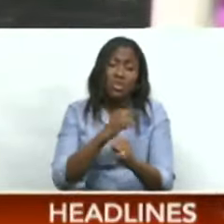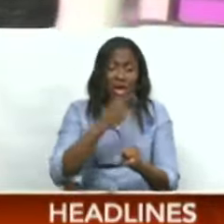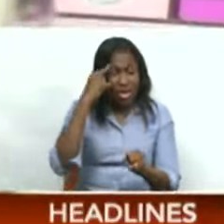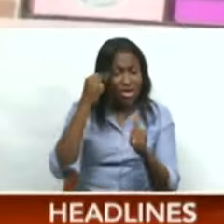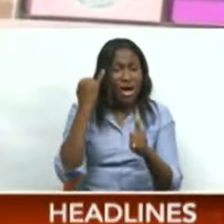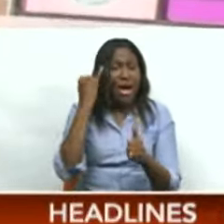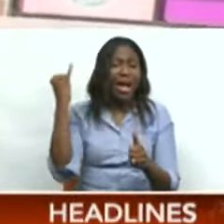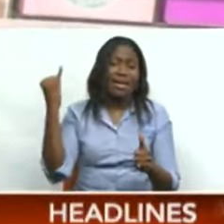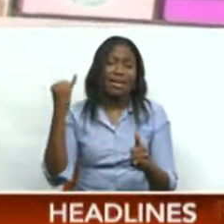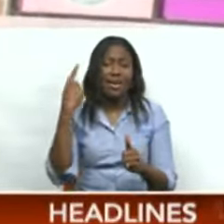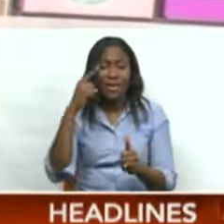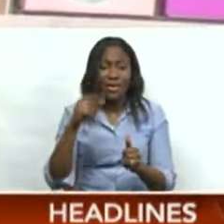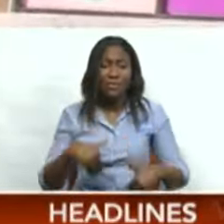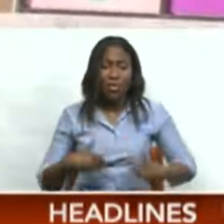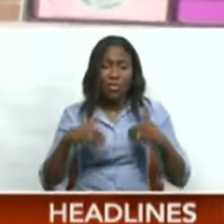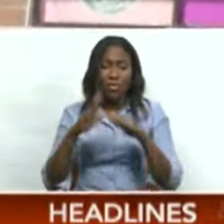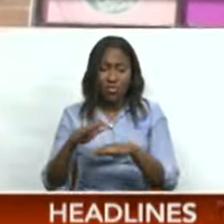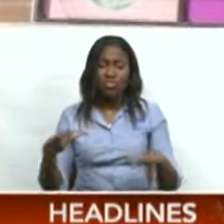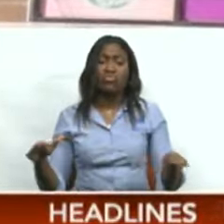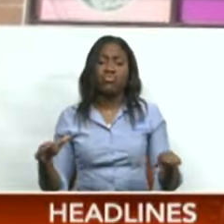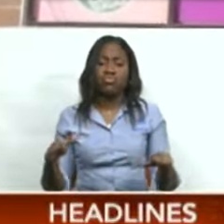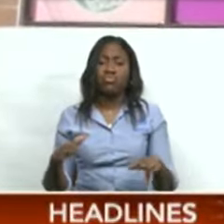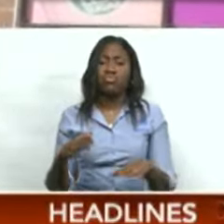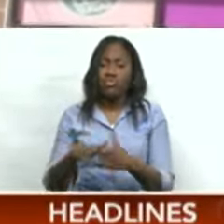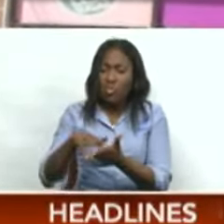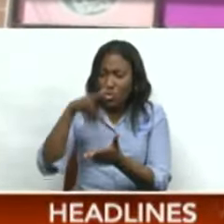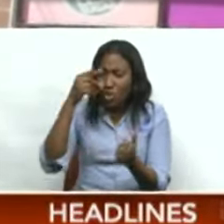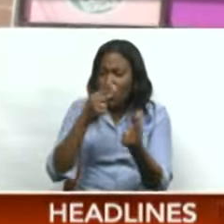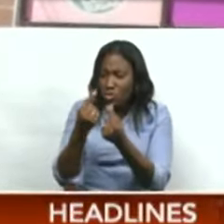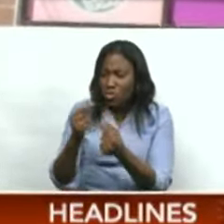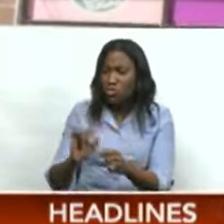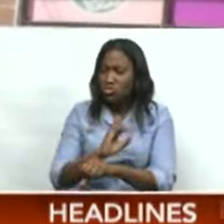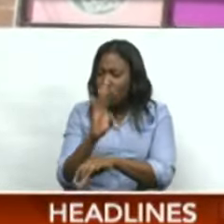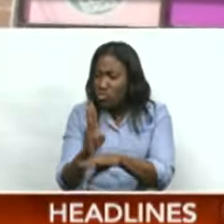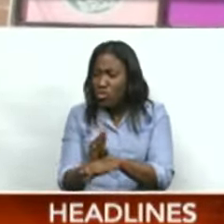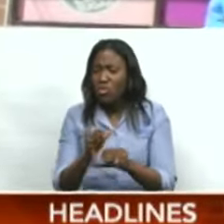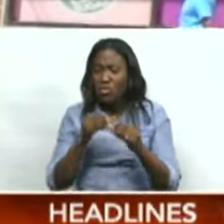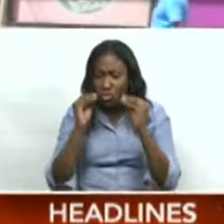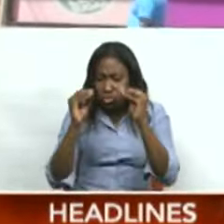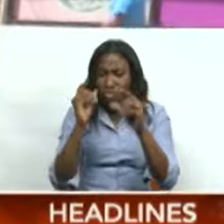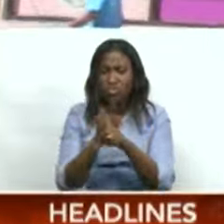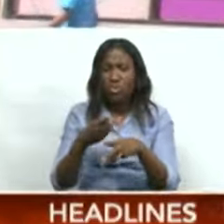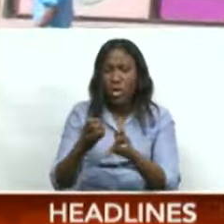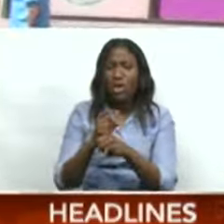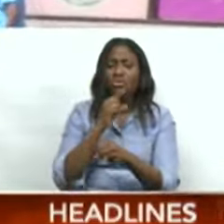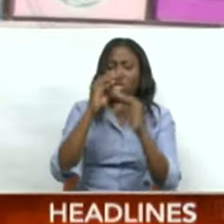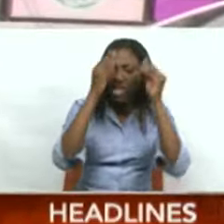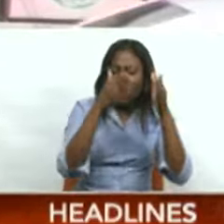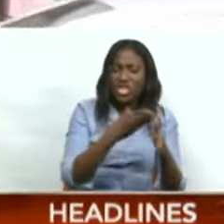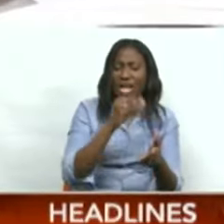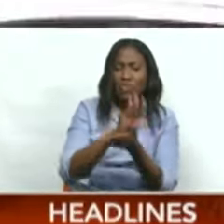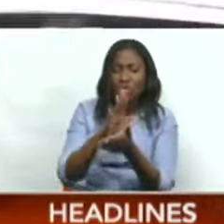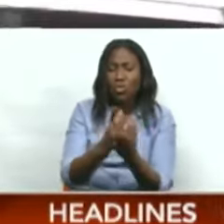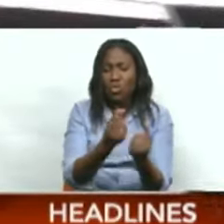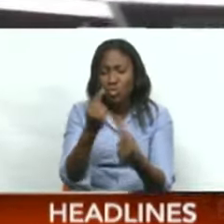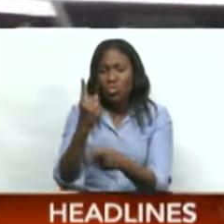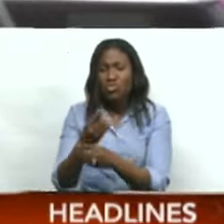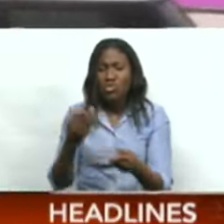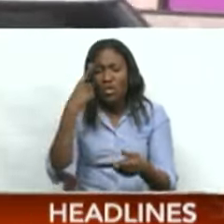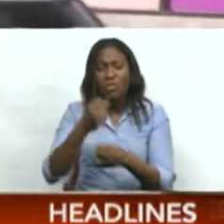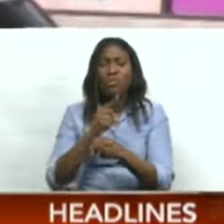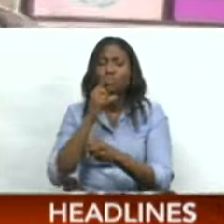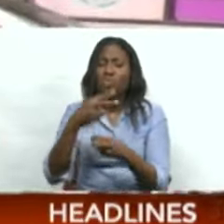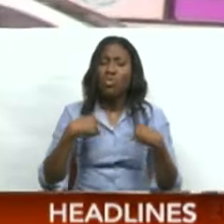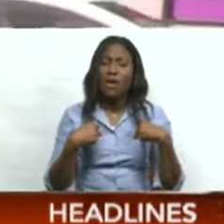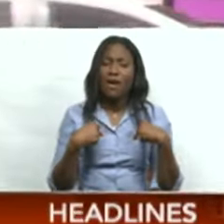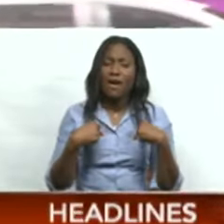good idea to help the younger kids be sitting in next step into their career and guide them accordingly, ensuring that teachers and schools are doing what they have to do to ensure that we